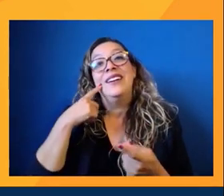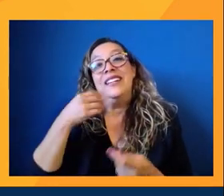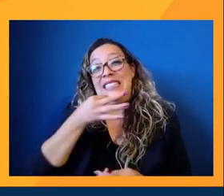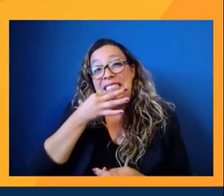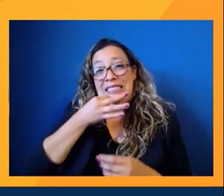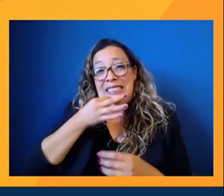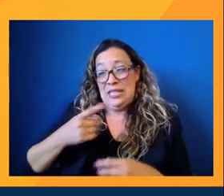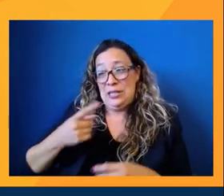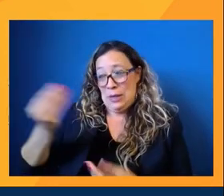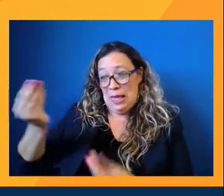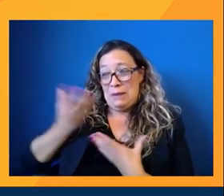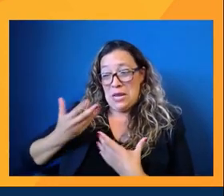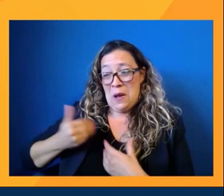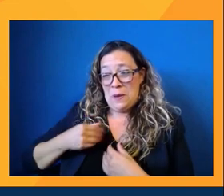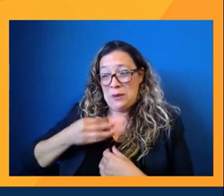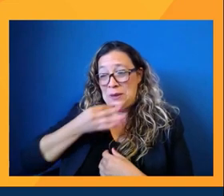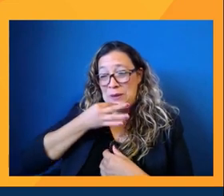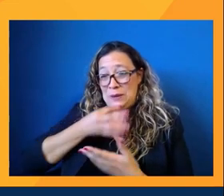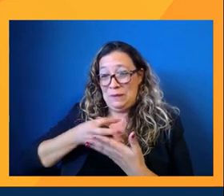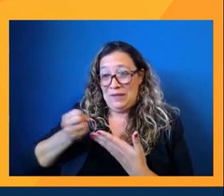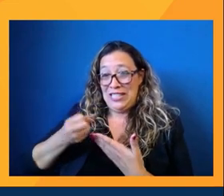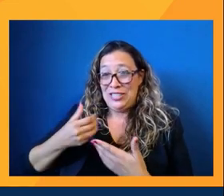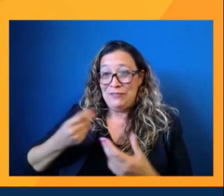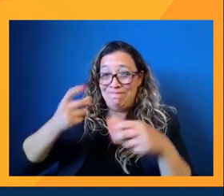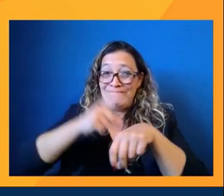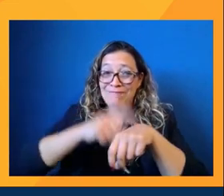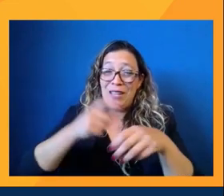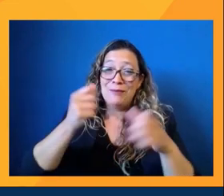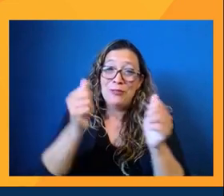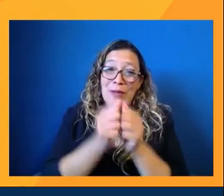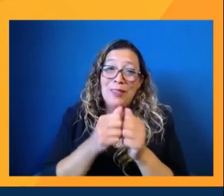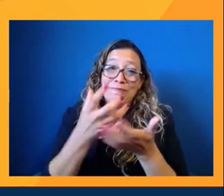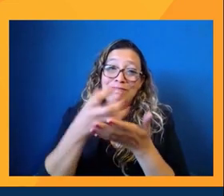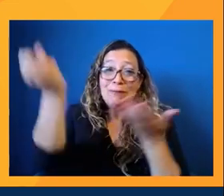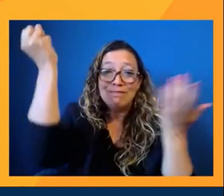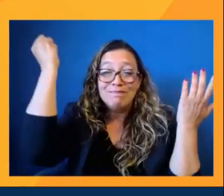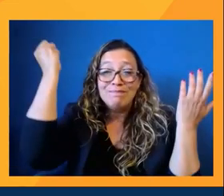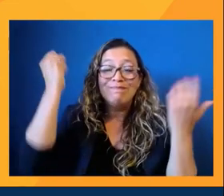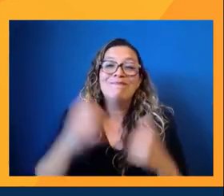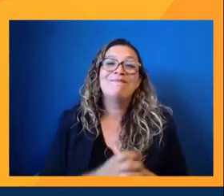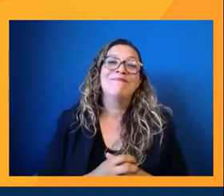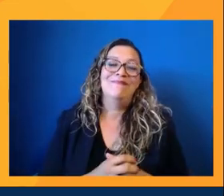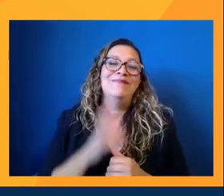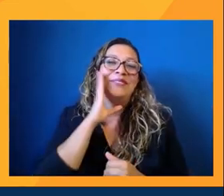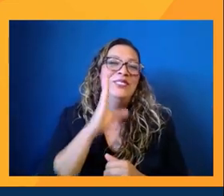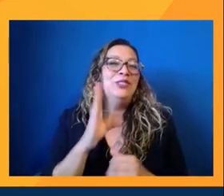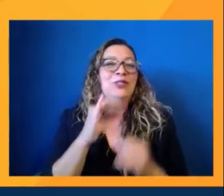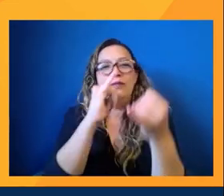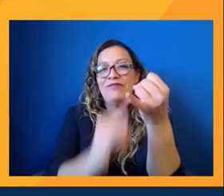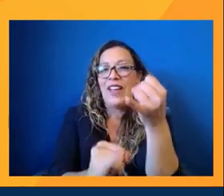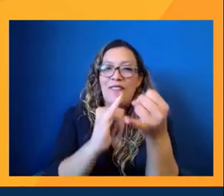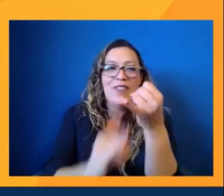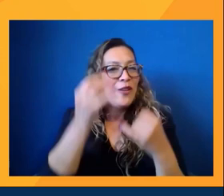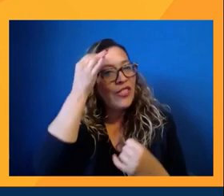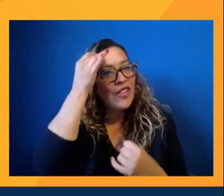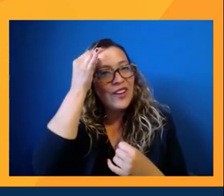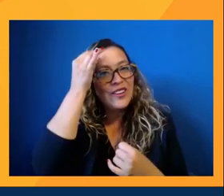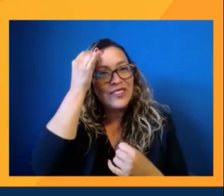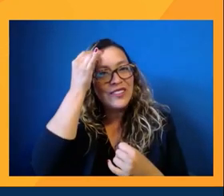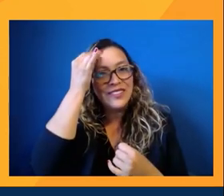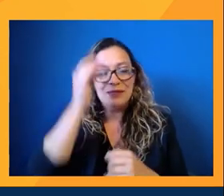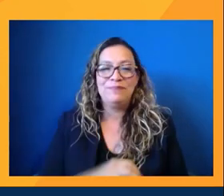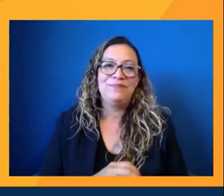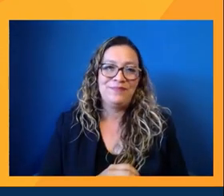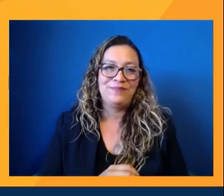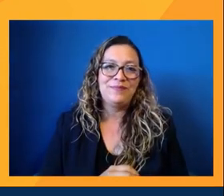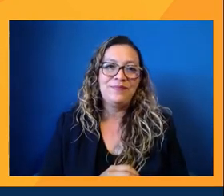almost over. Can you believe that? So we're going to do some brief final thoughts. I mean,